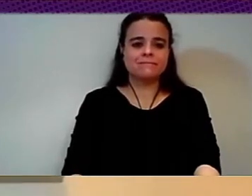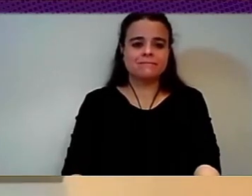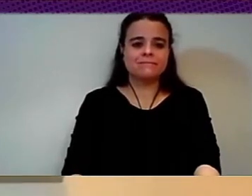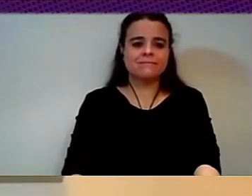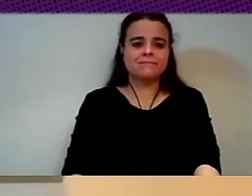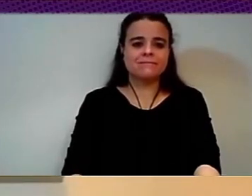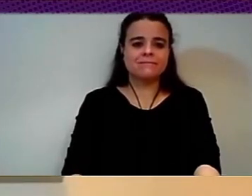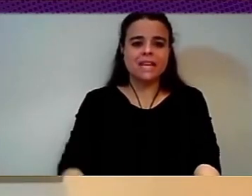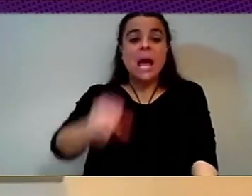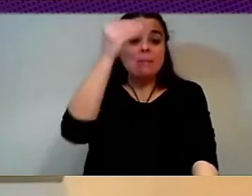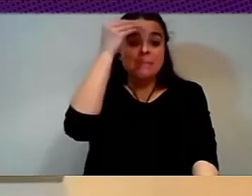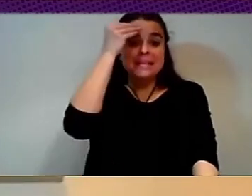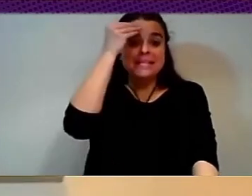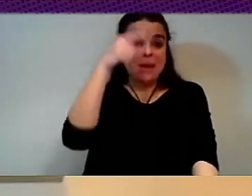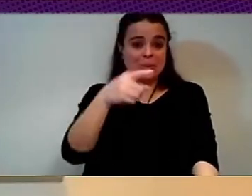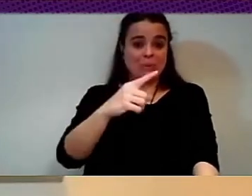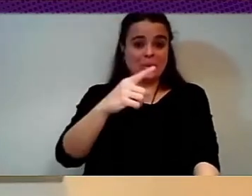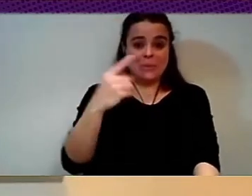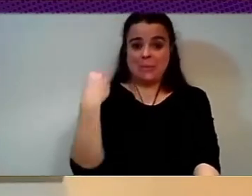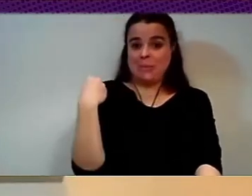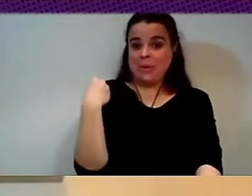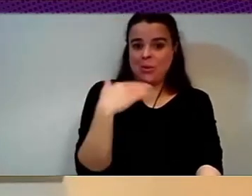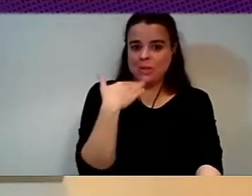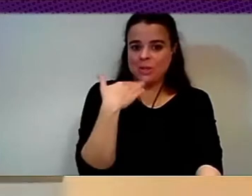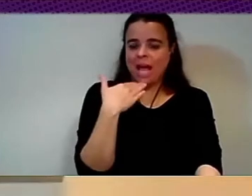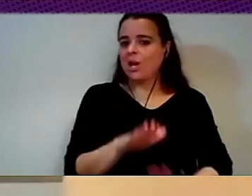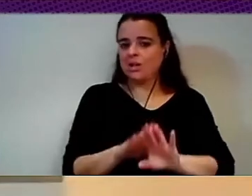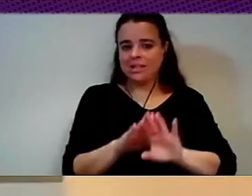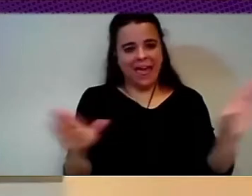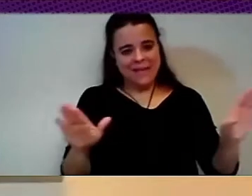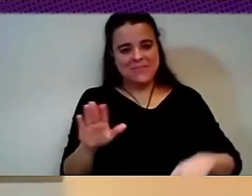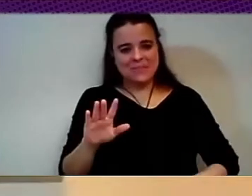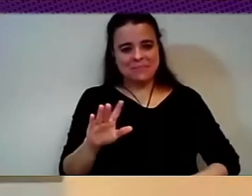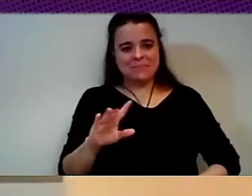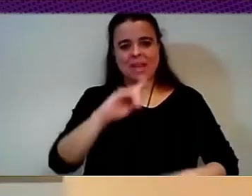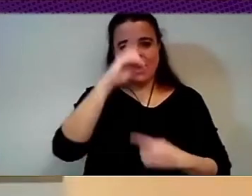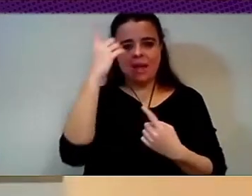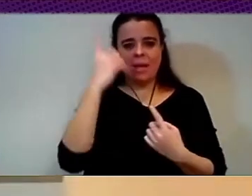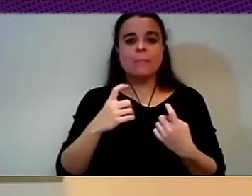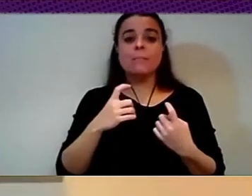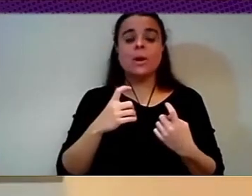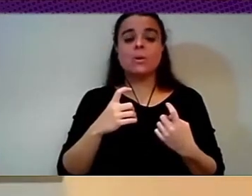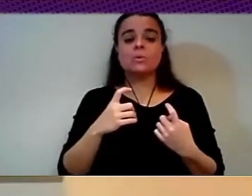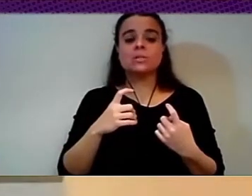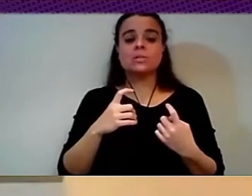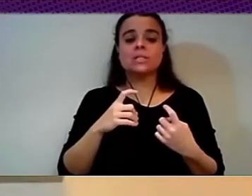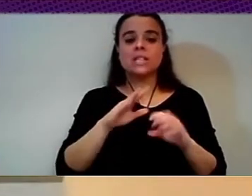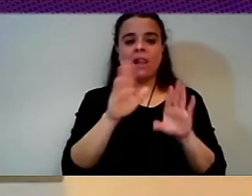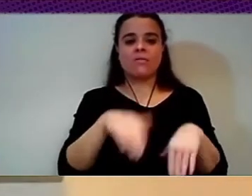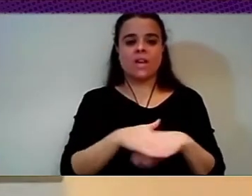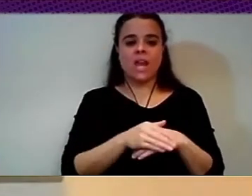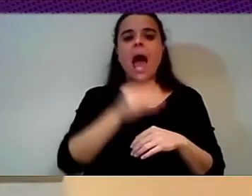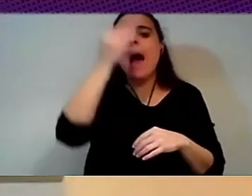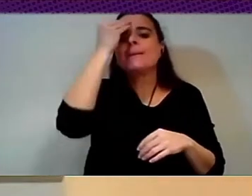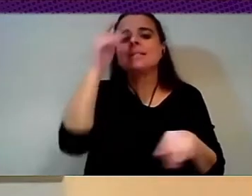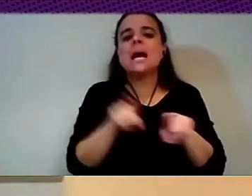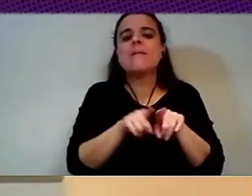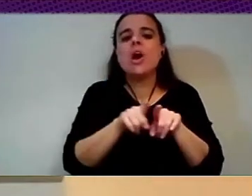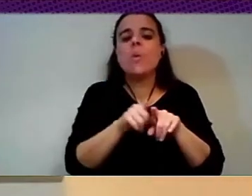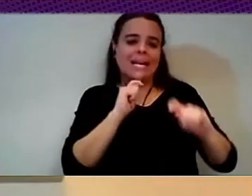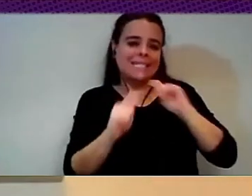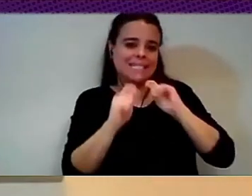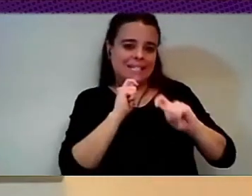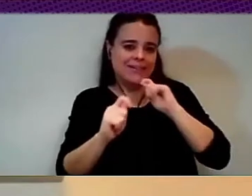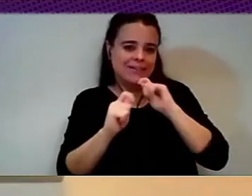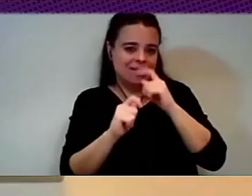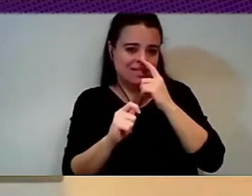Yeah. Okay. I thought it was going to be an interview. No? Yeah. Well, you can start talking if you want